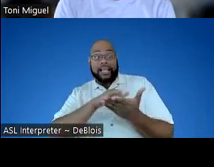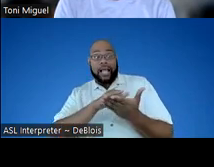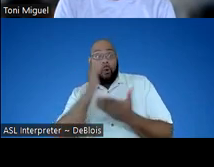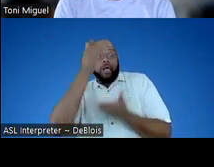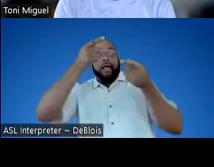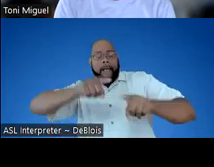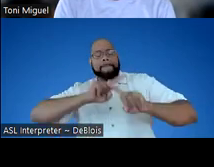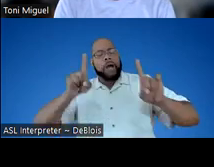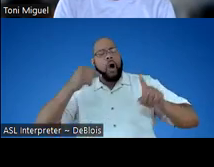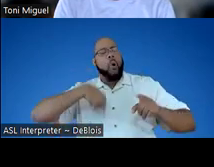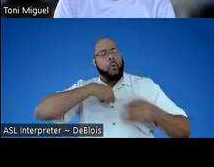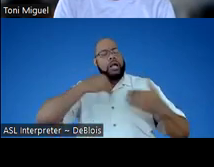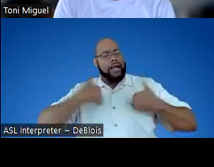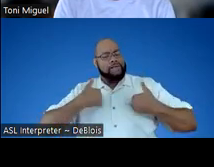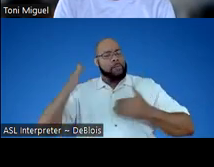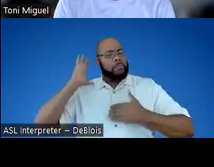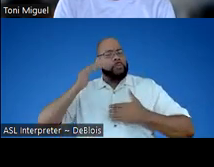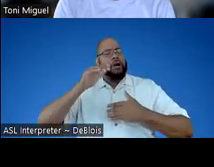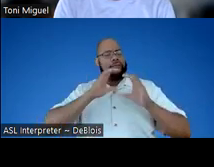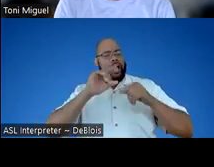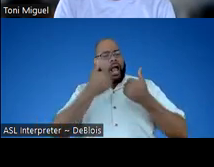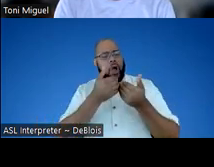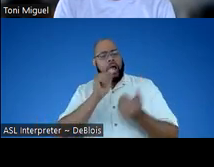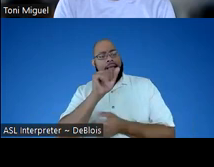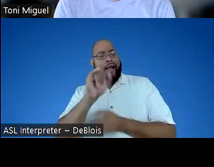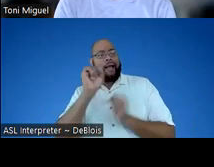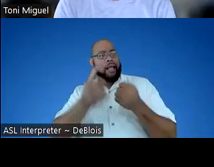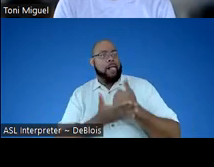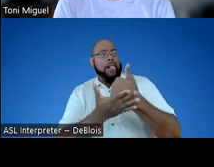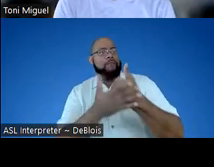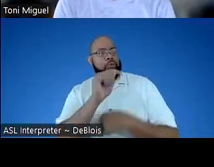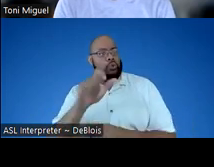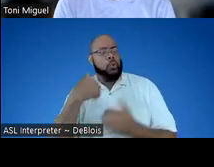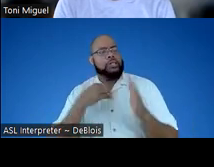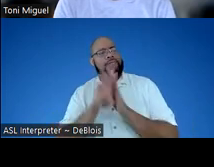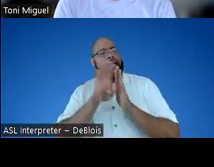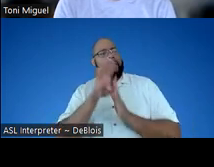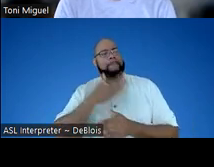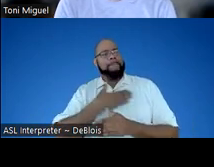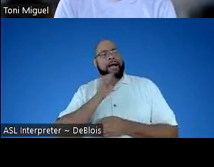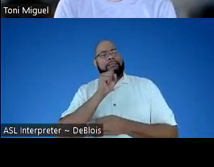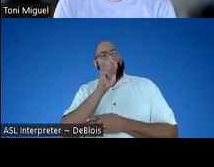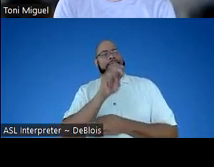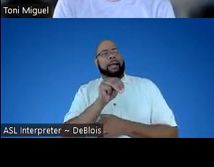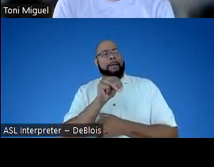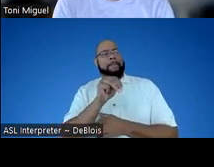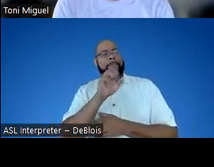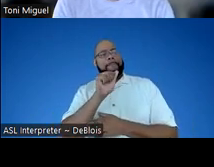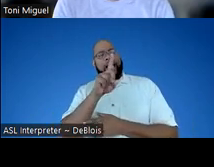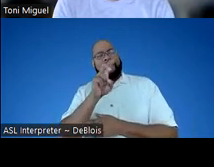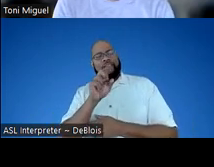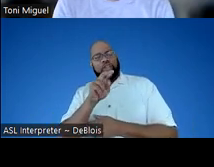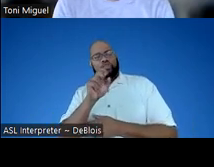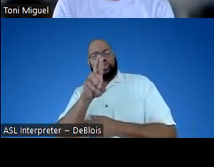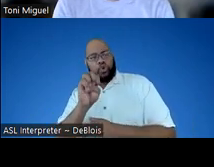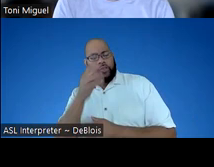to happen, but we've had conversations about how AI could have been a really helpful tool as we were developing My STEM Adventure and